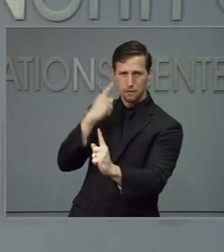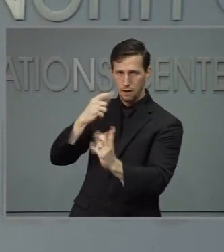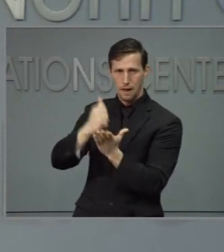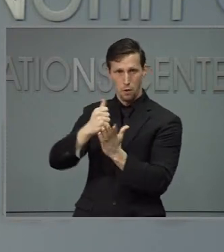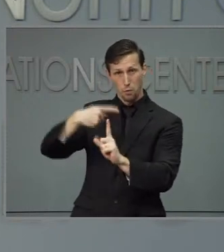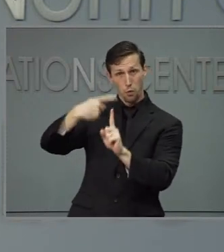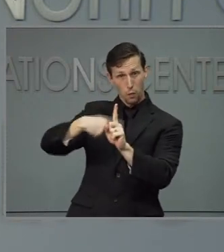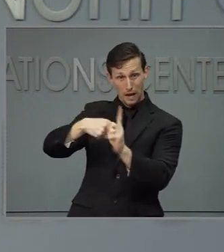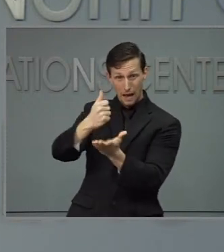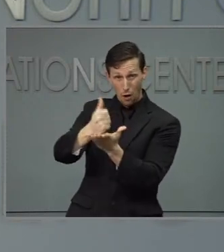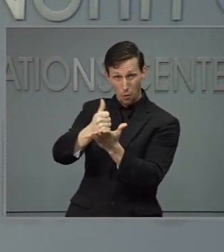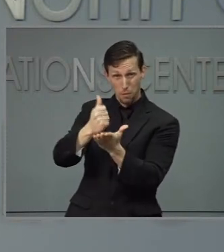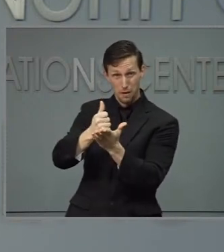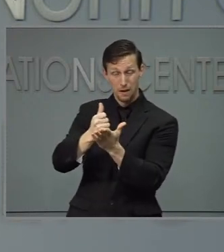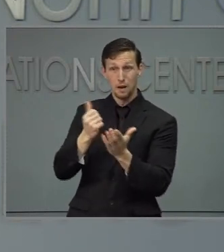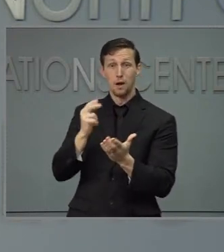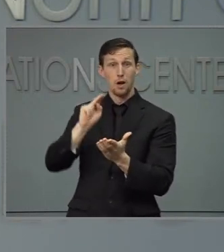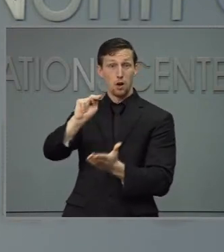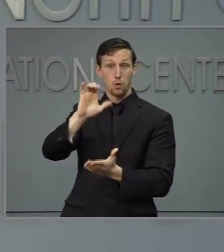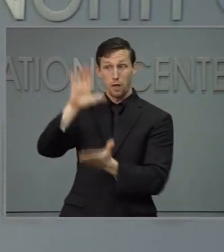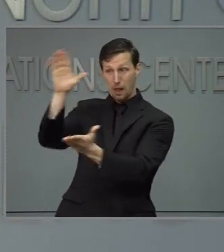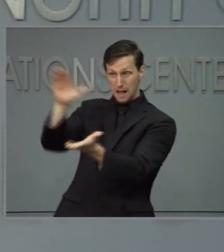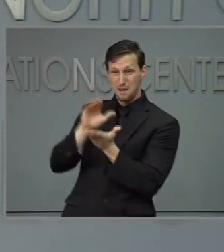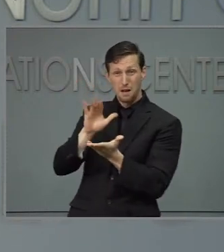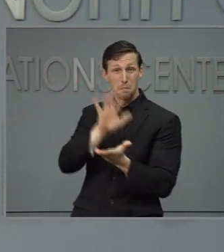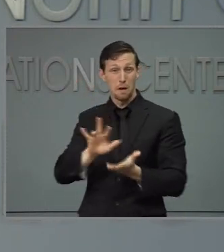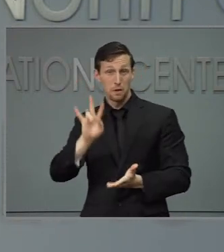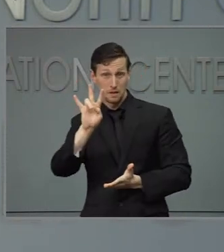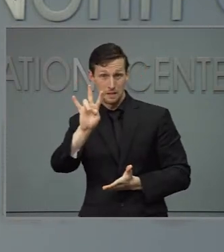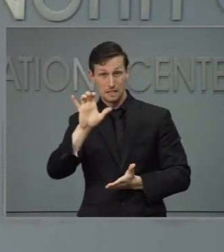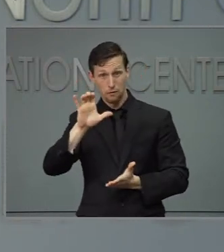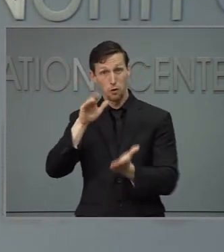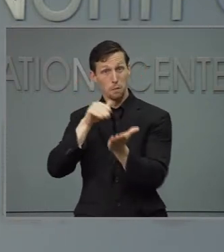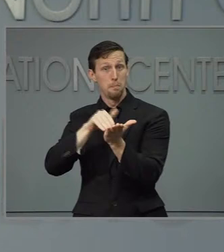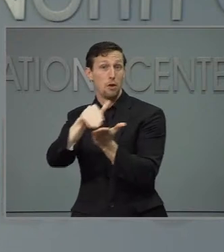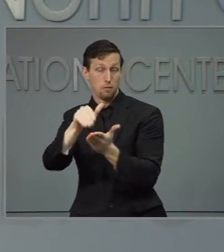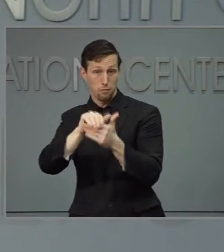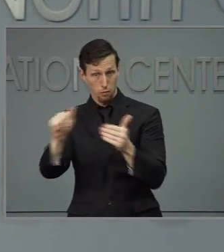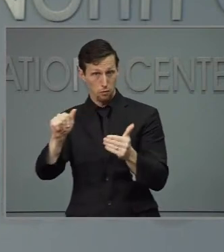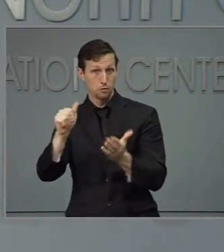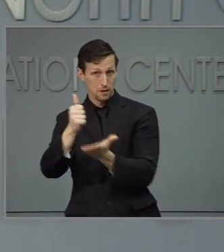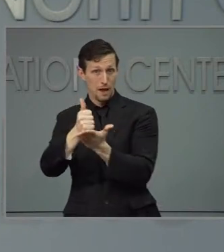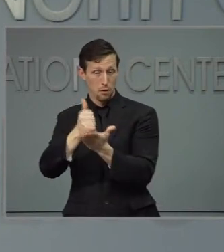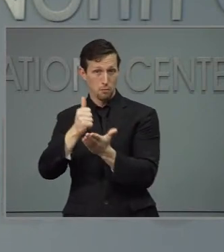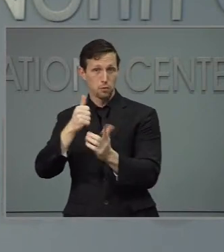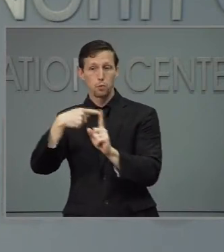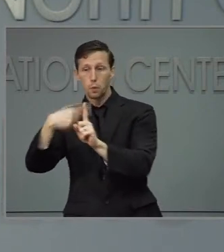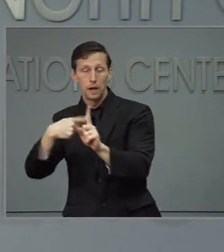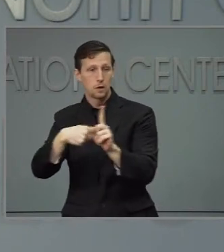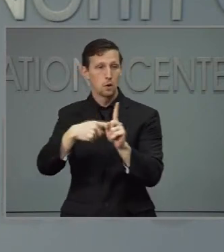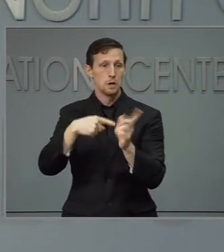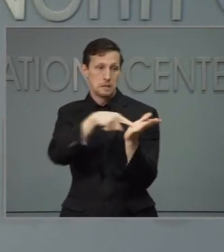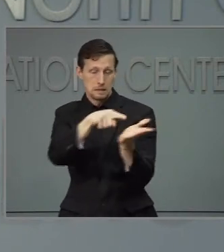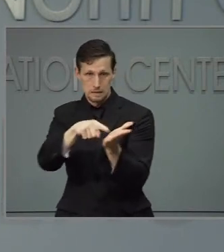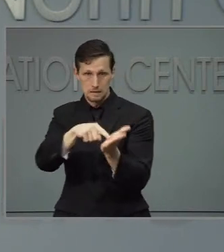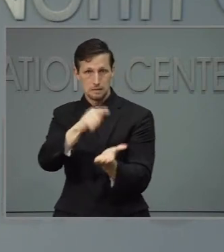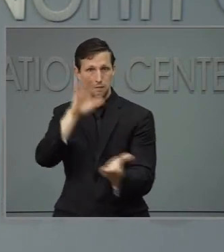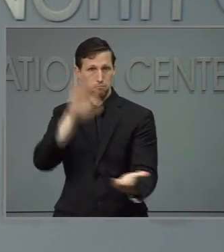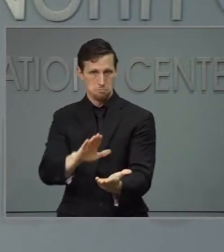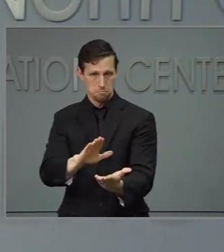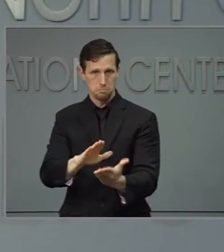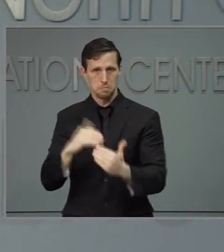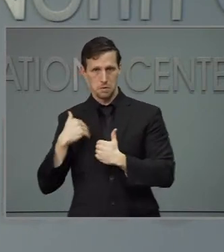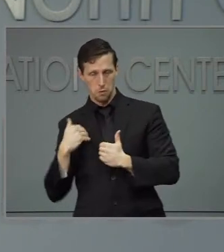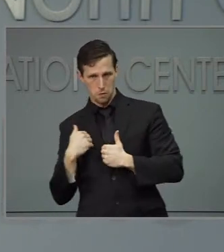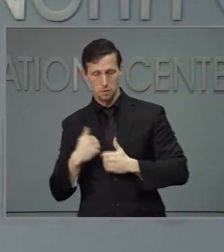for that purpose. When North Carolina receives these resources, I plan to work with the General Assembly to